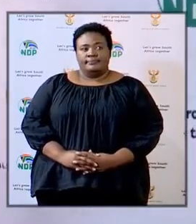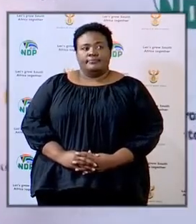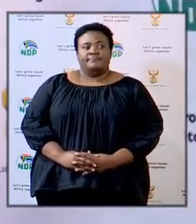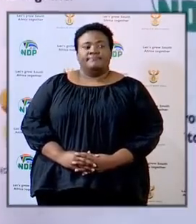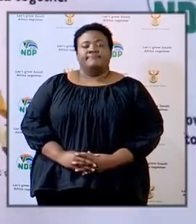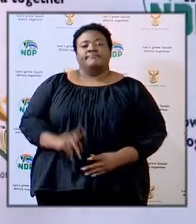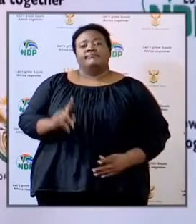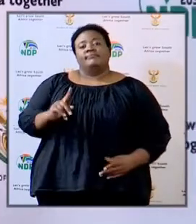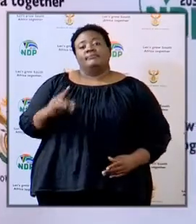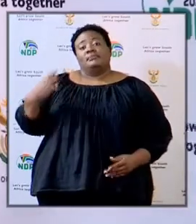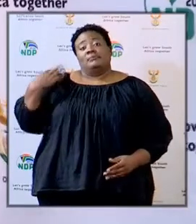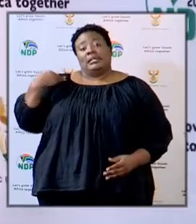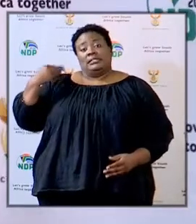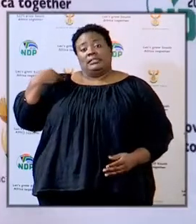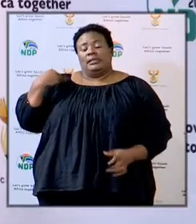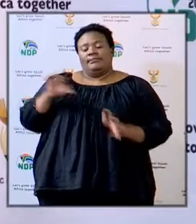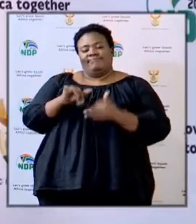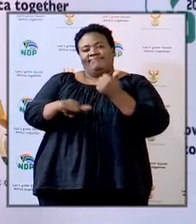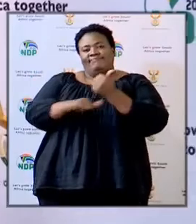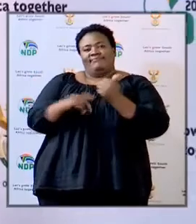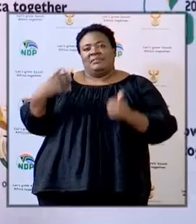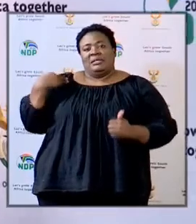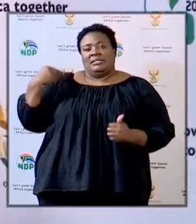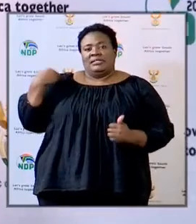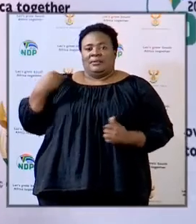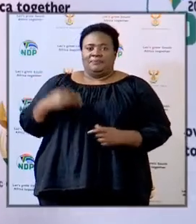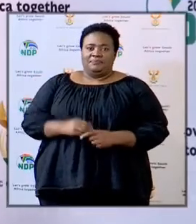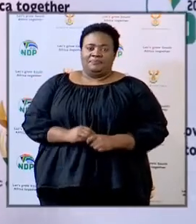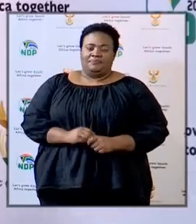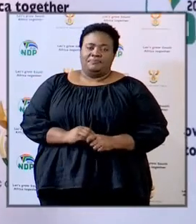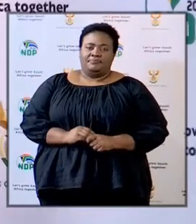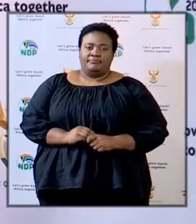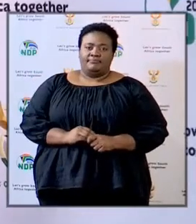Minister, Deputy Minister,